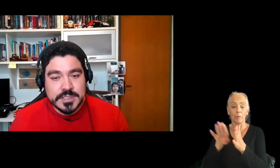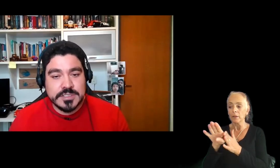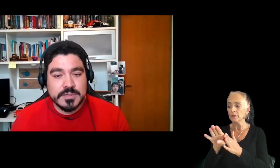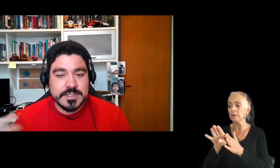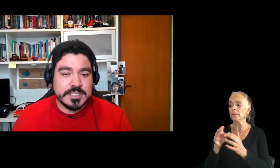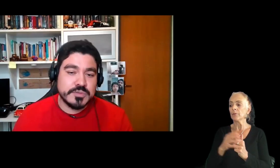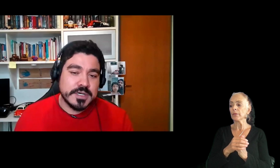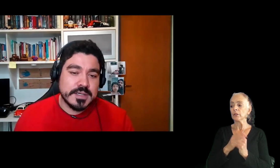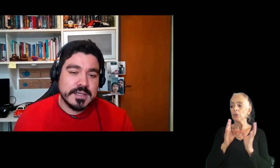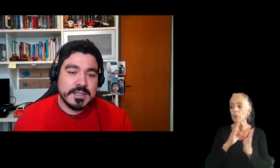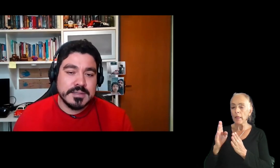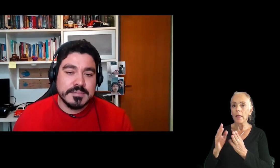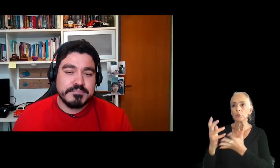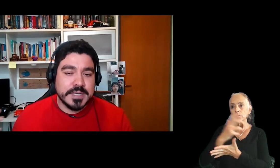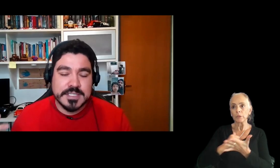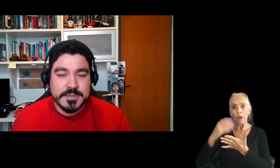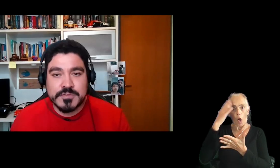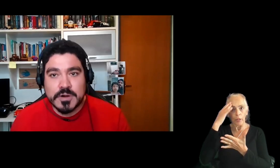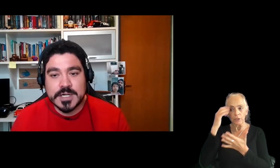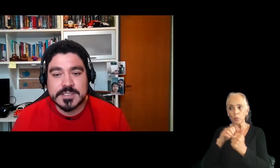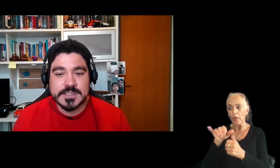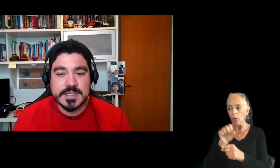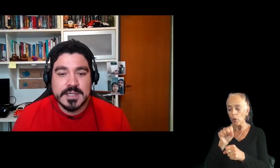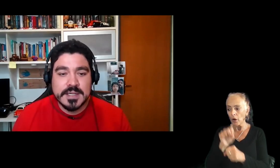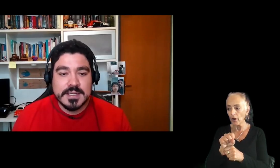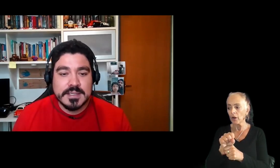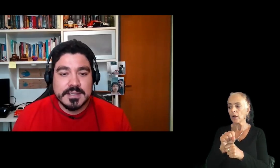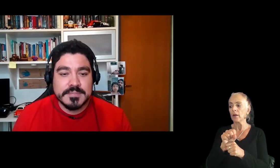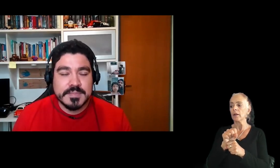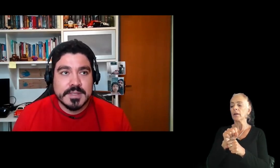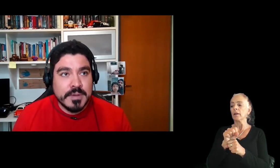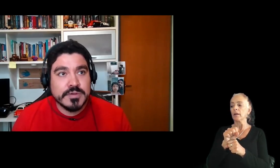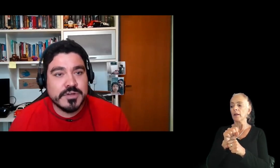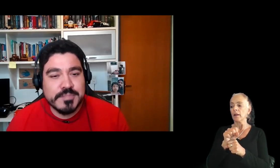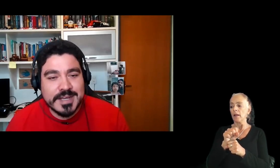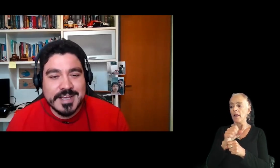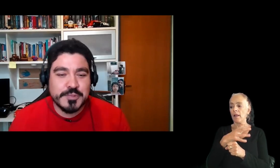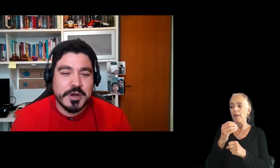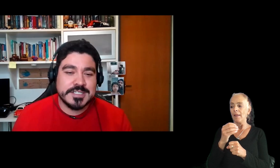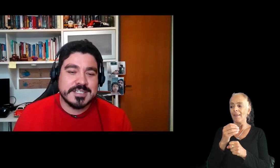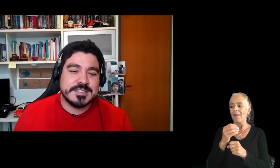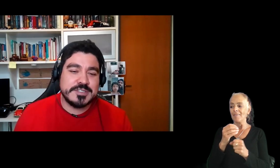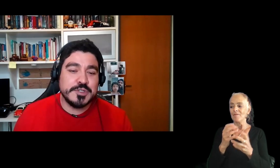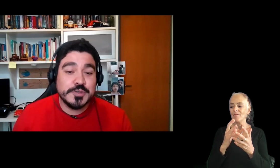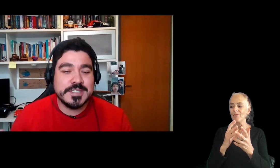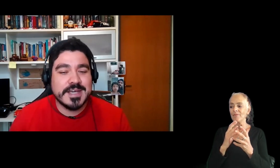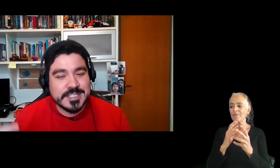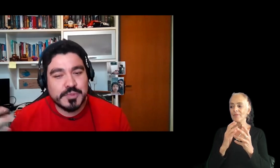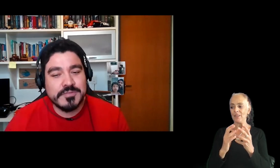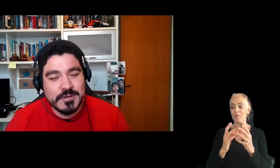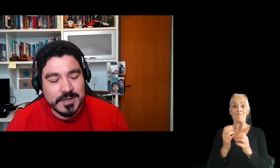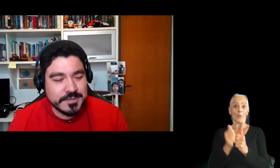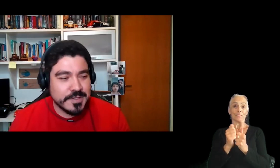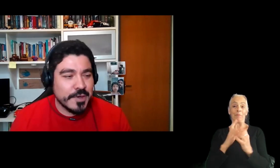knowledge, doing that work and put some efforts in most of my class projects to use